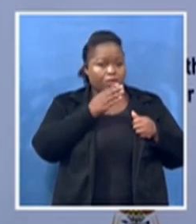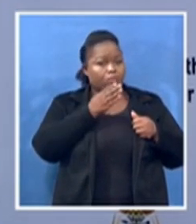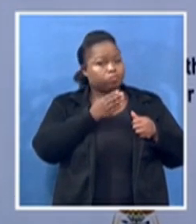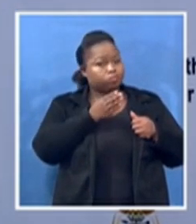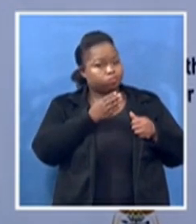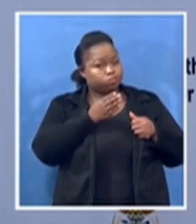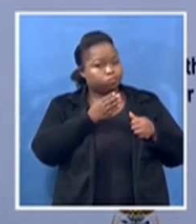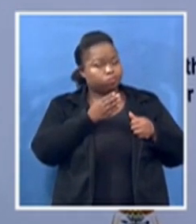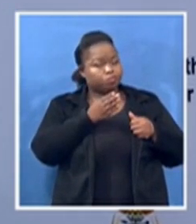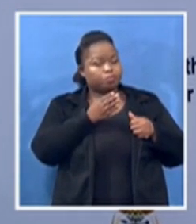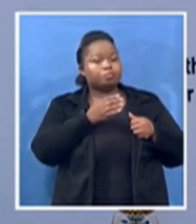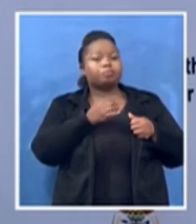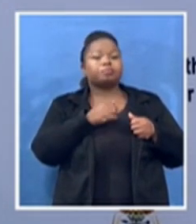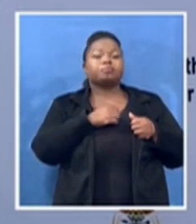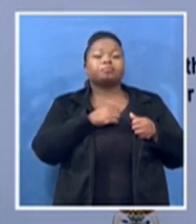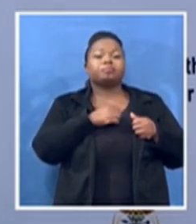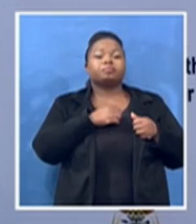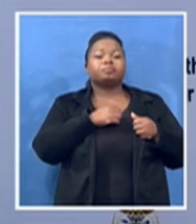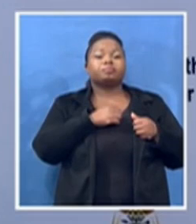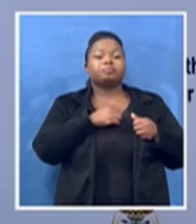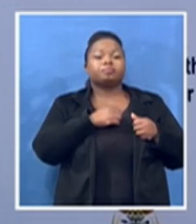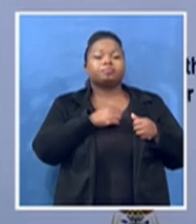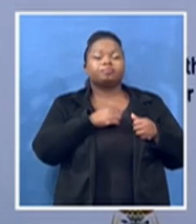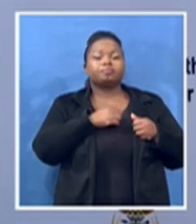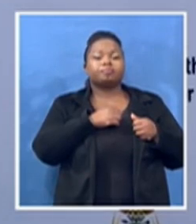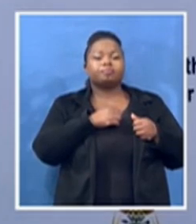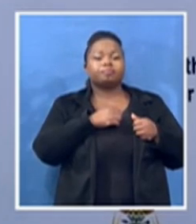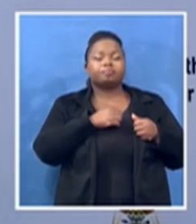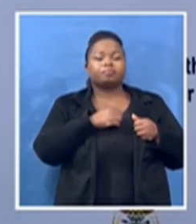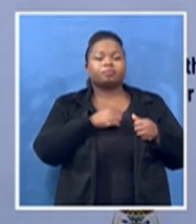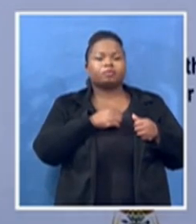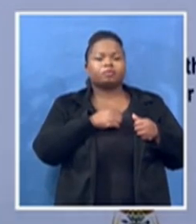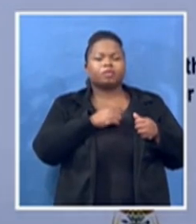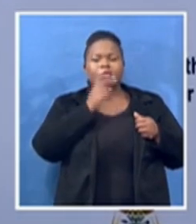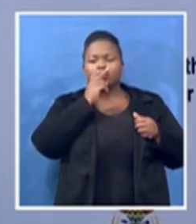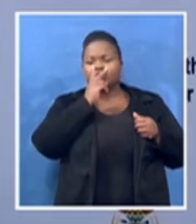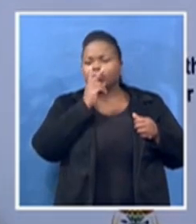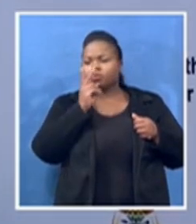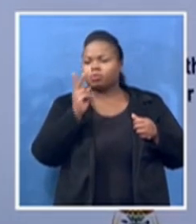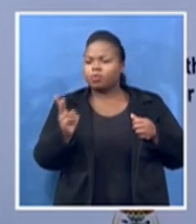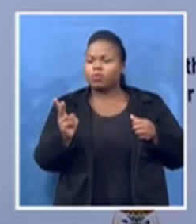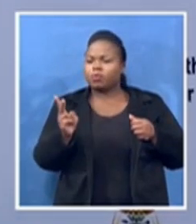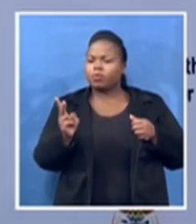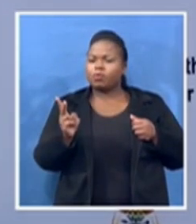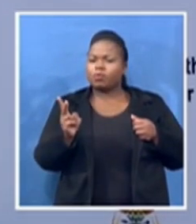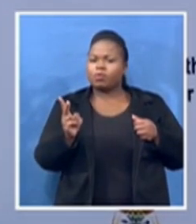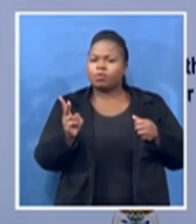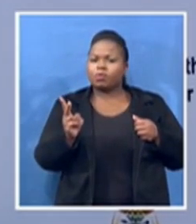and when they saw a defiance campaign